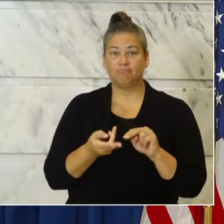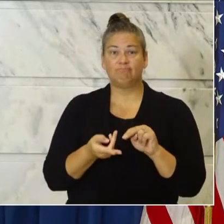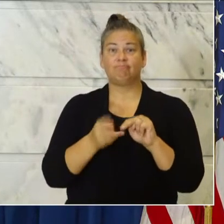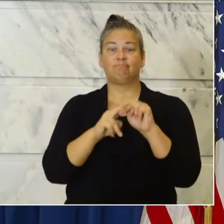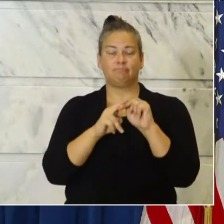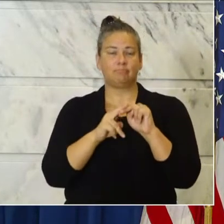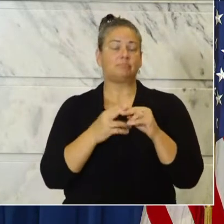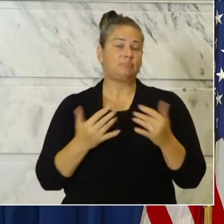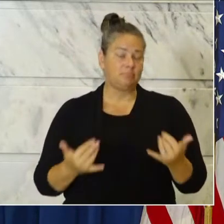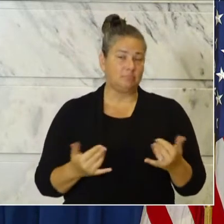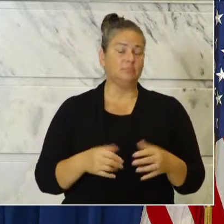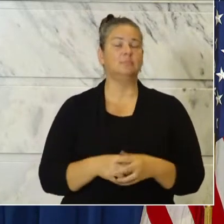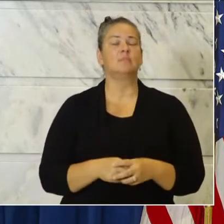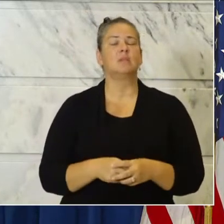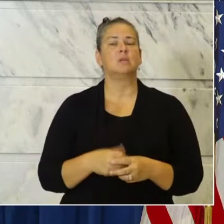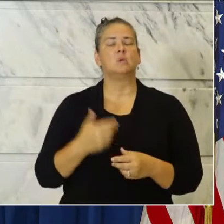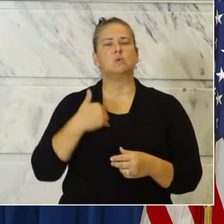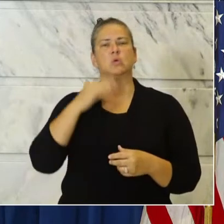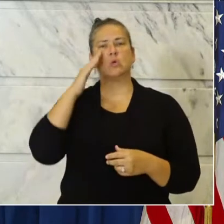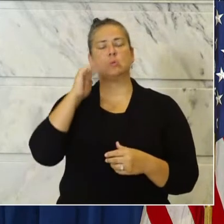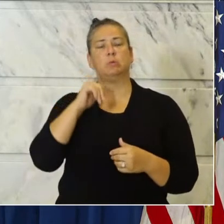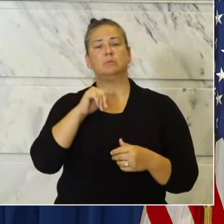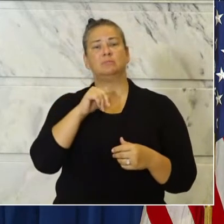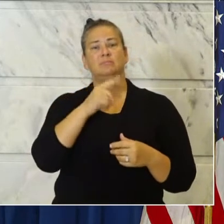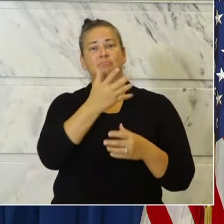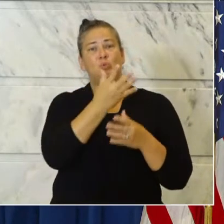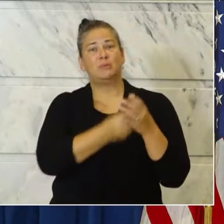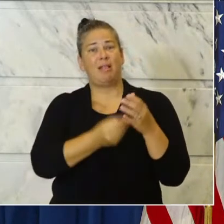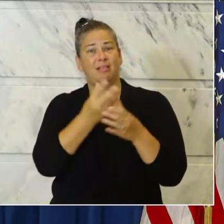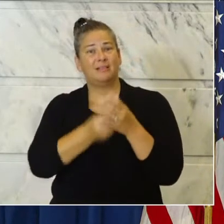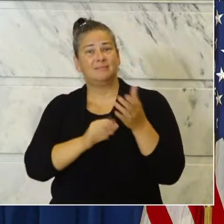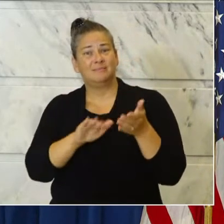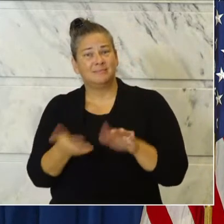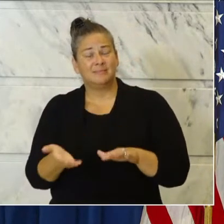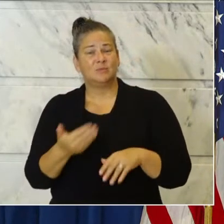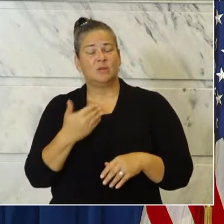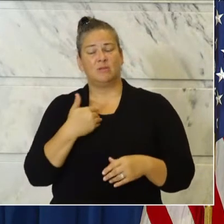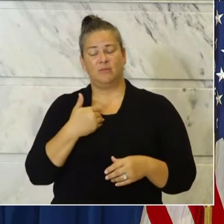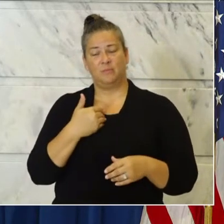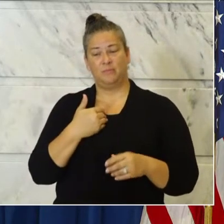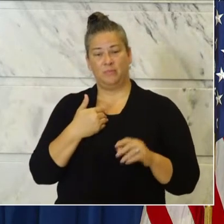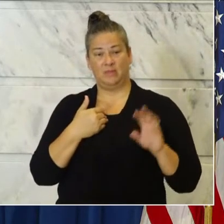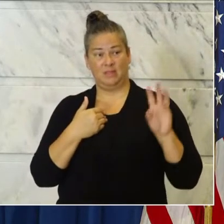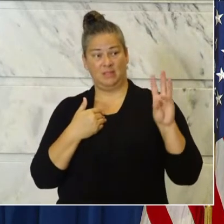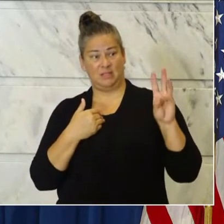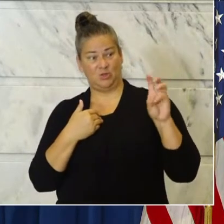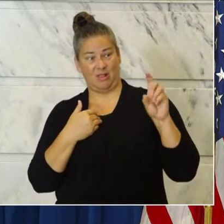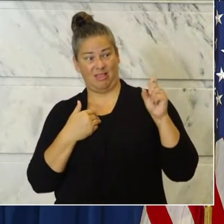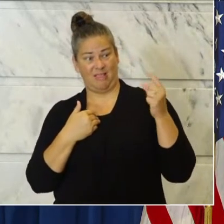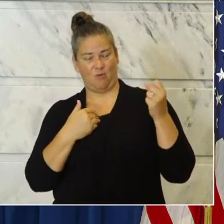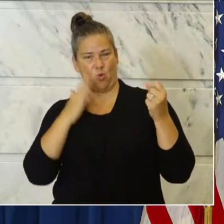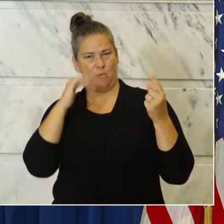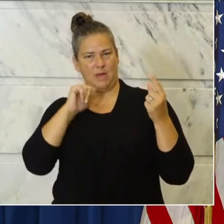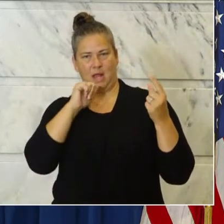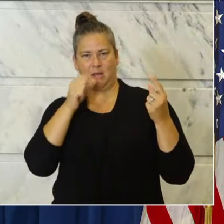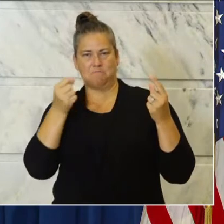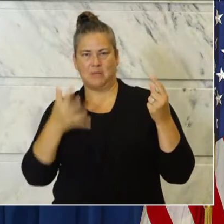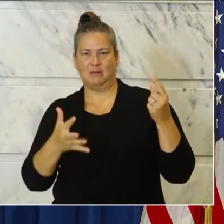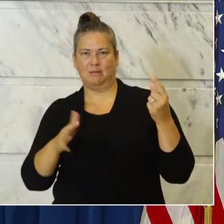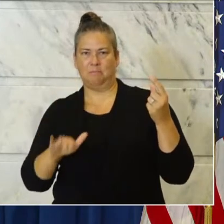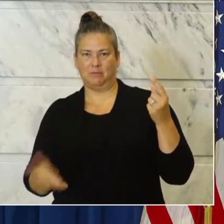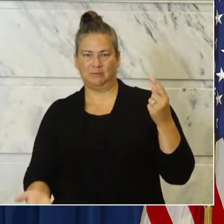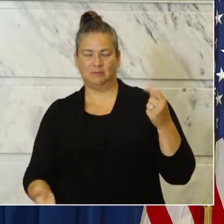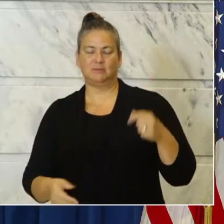mortality rate that we hope we can push down a little. But every time we have 611 cases, you know, that means 18